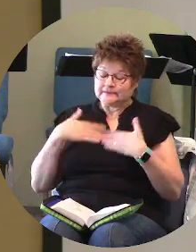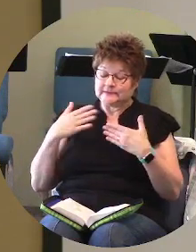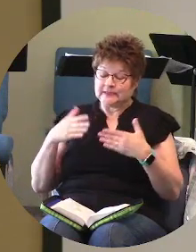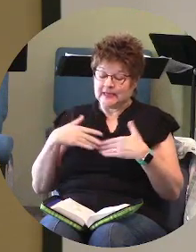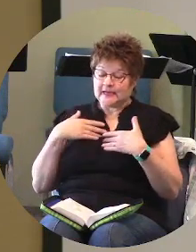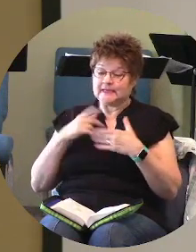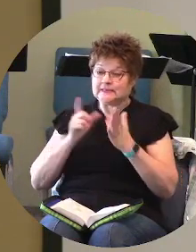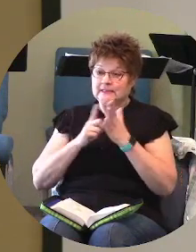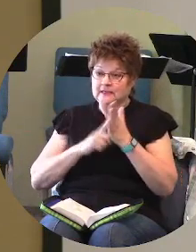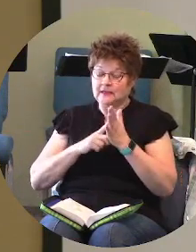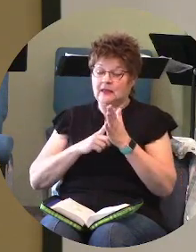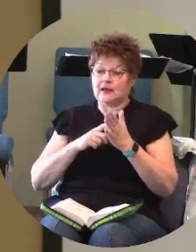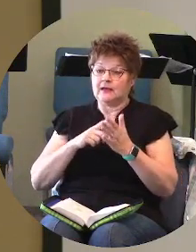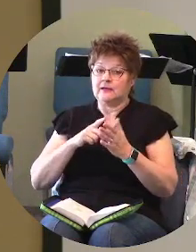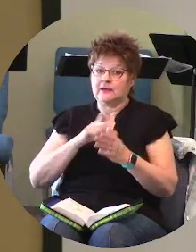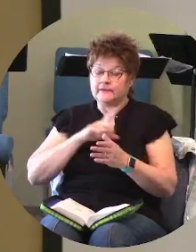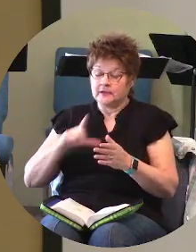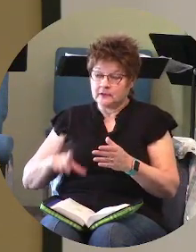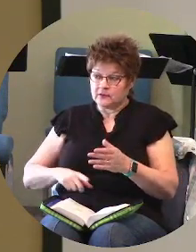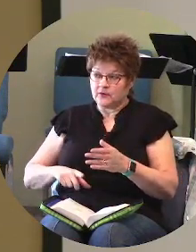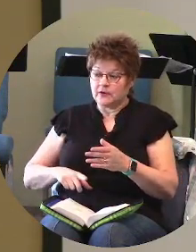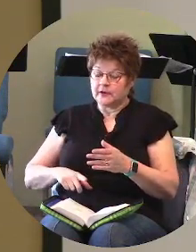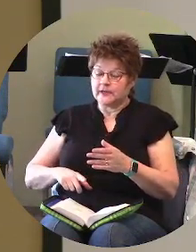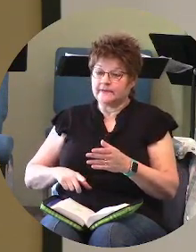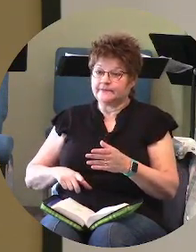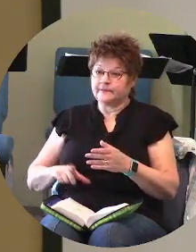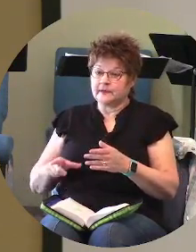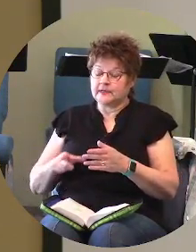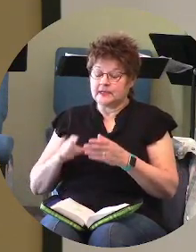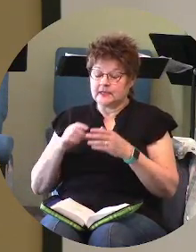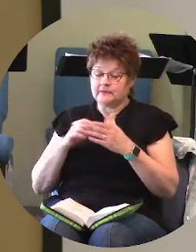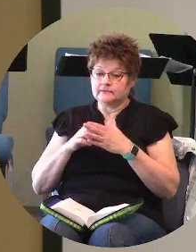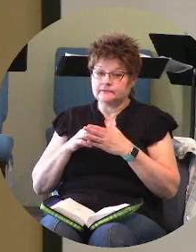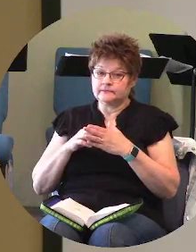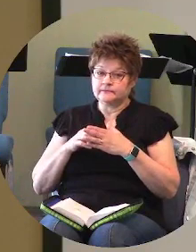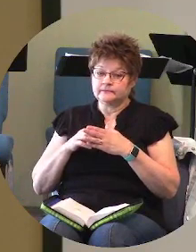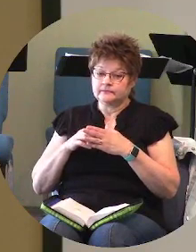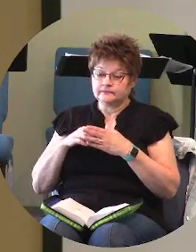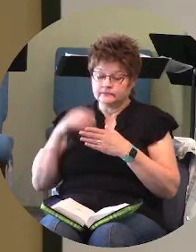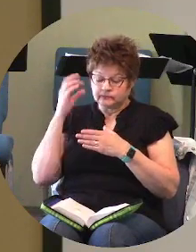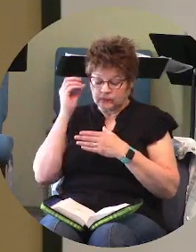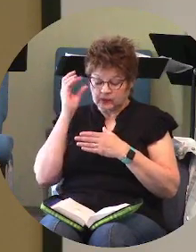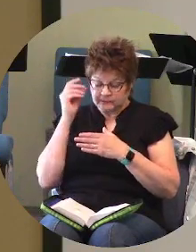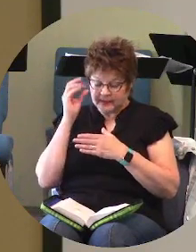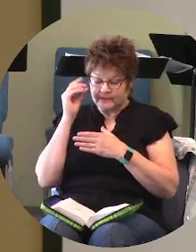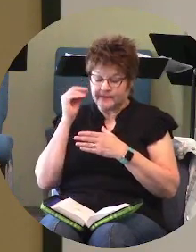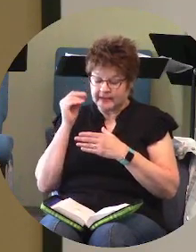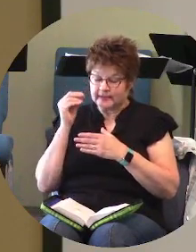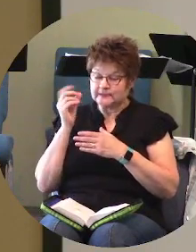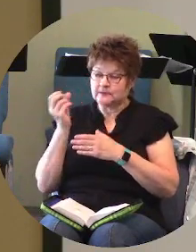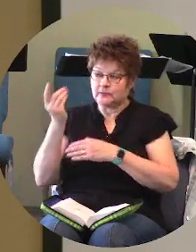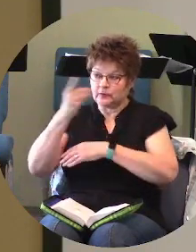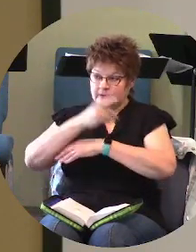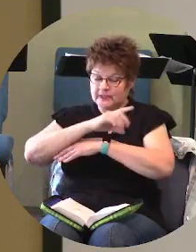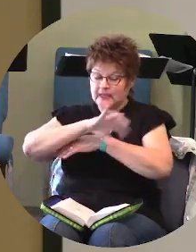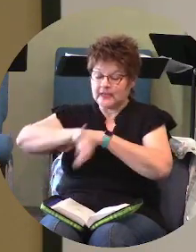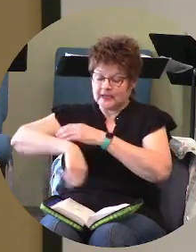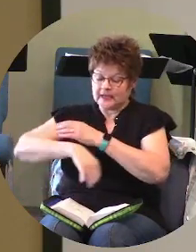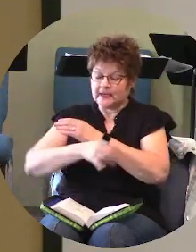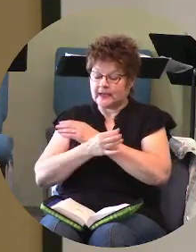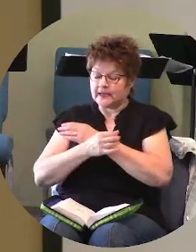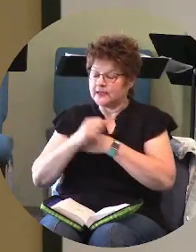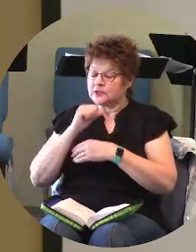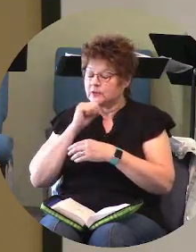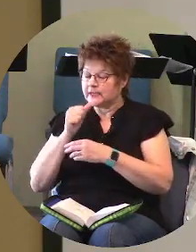law he meditates day and night so okay so he doesn't walk in the counsel of the wicked he doesn't stand walk sit or stand